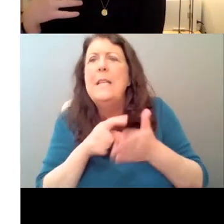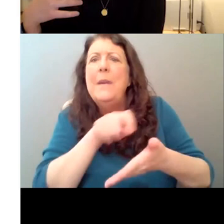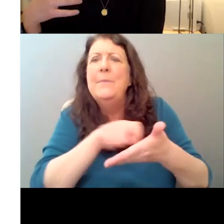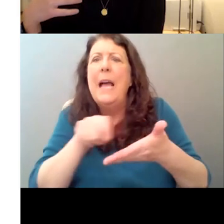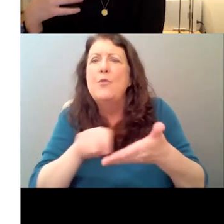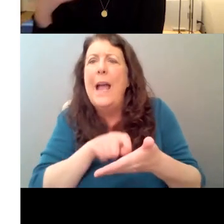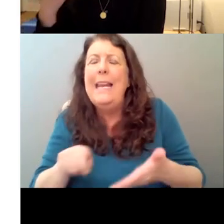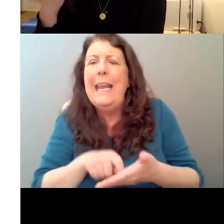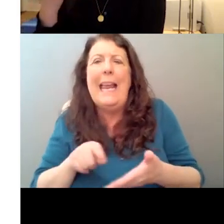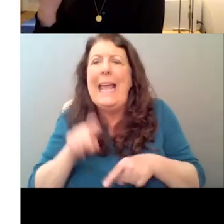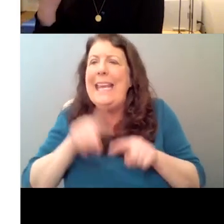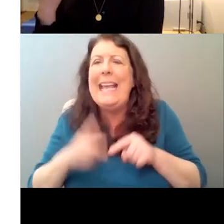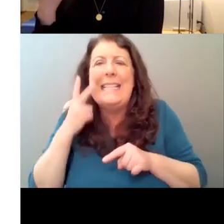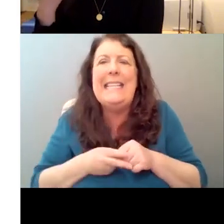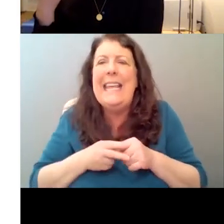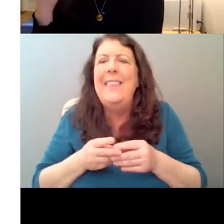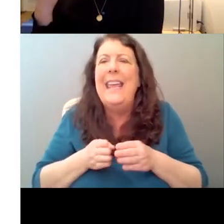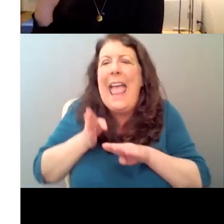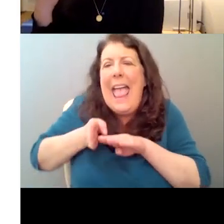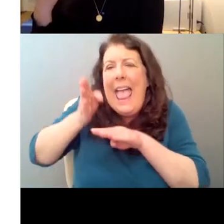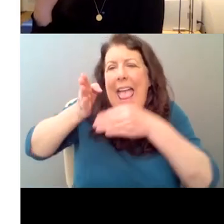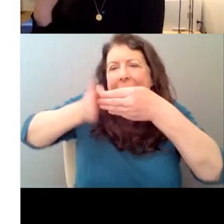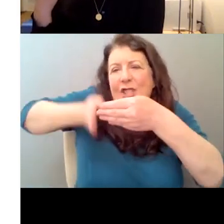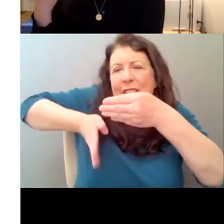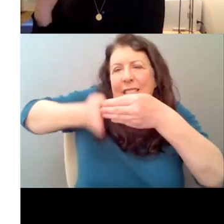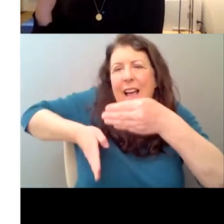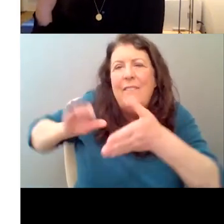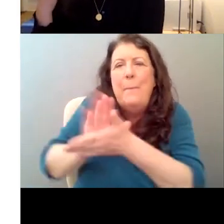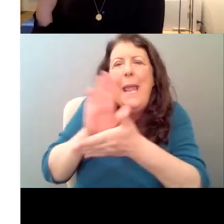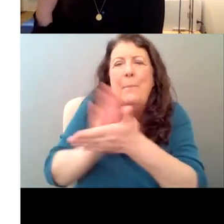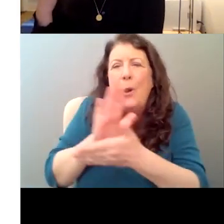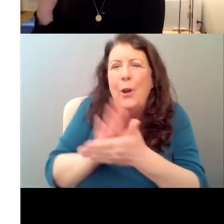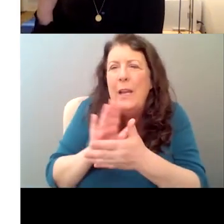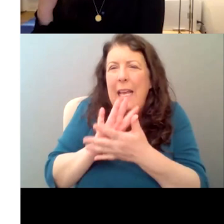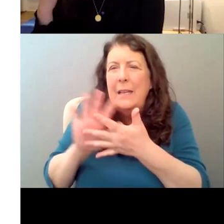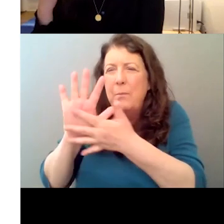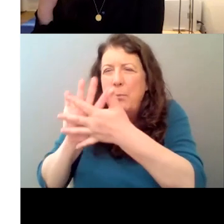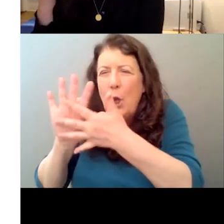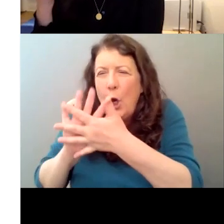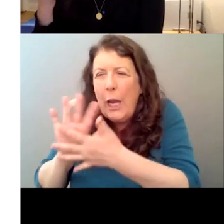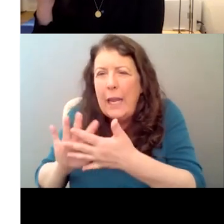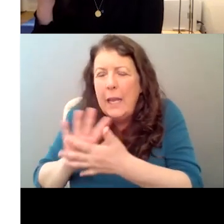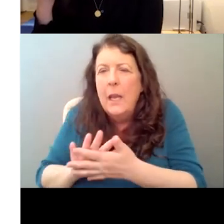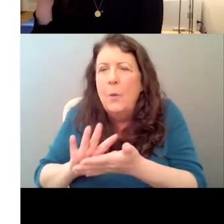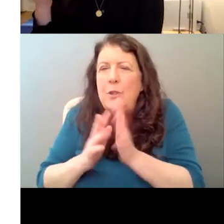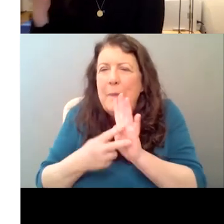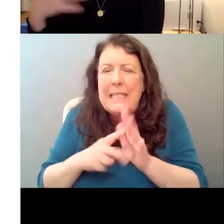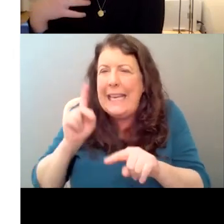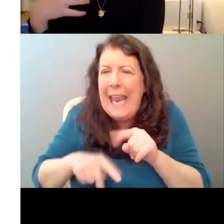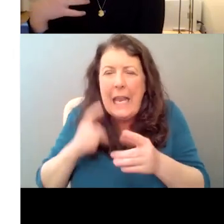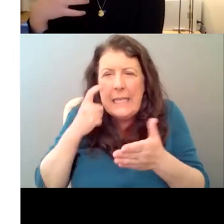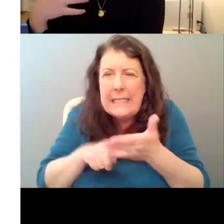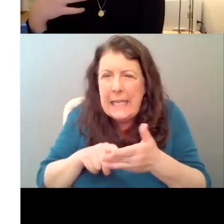writing, you know, and we have Emily kind of becoming more isolate, more socially isolated, more